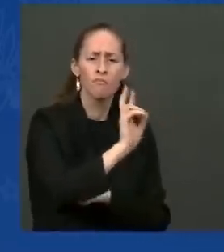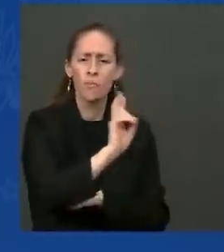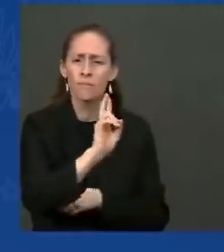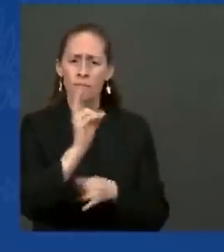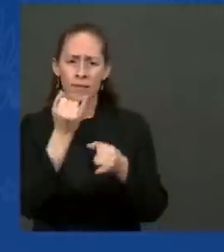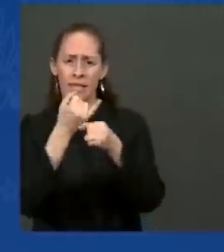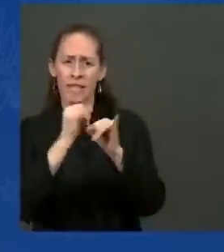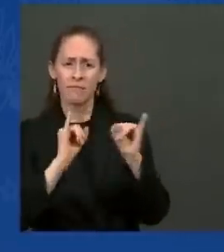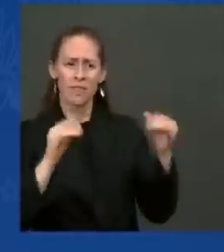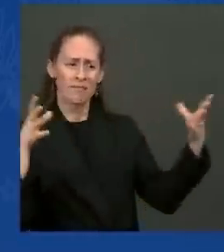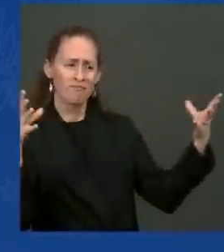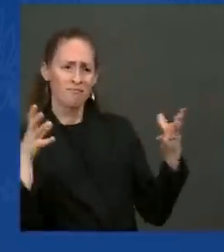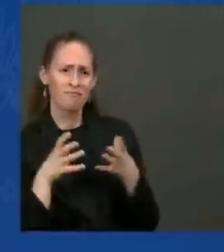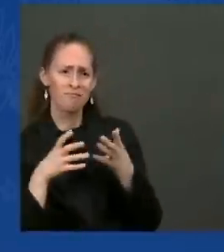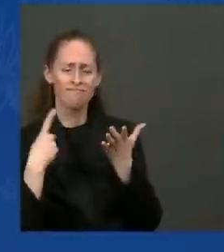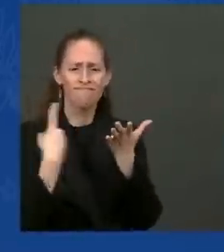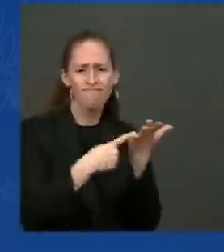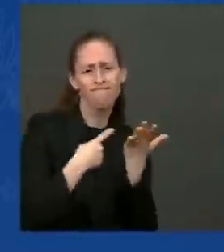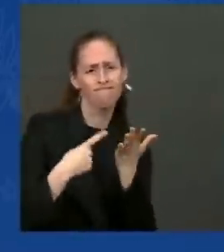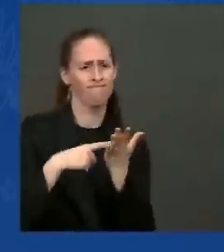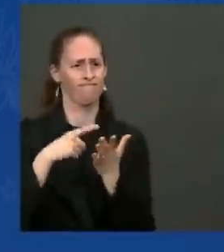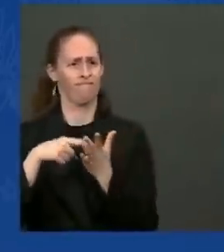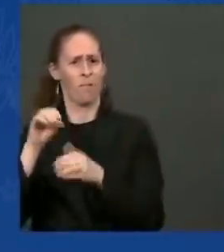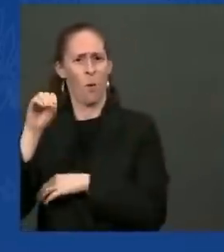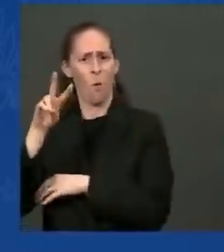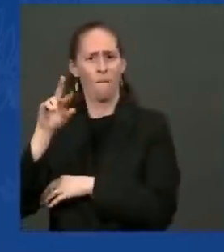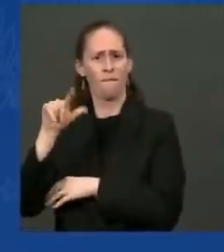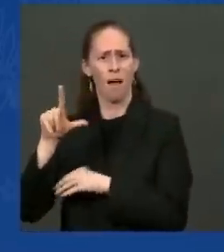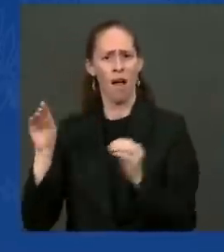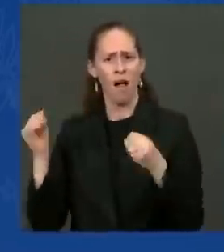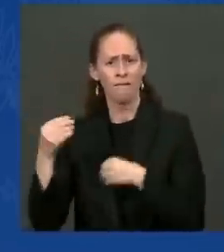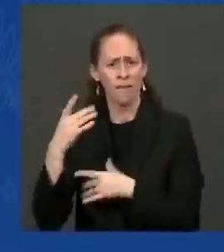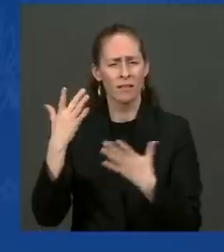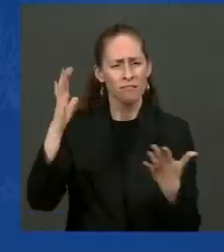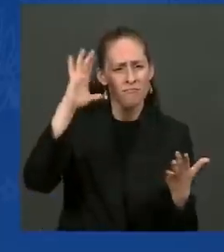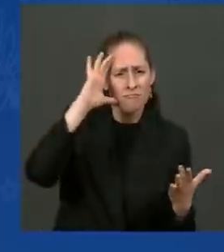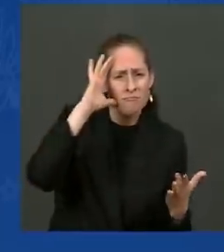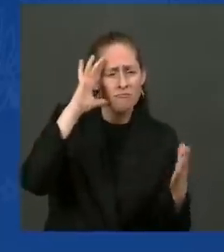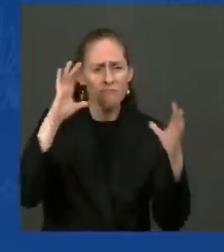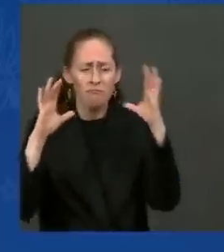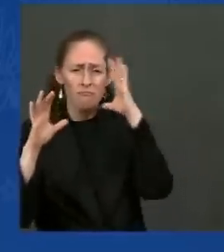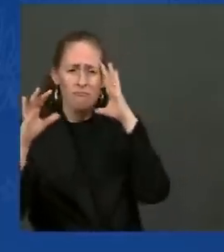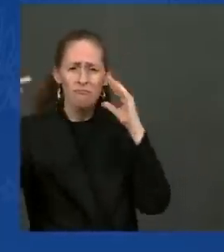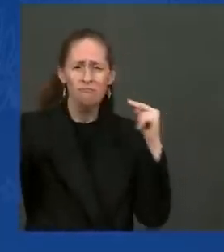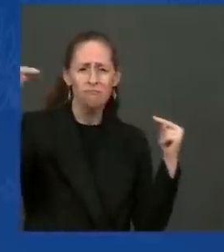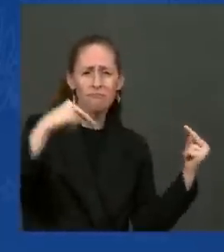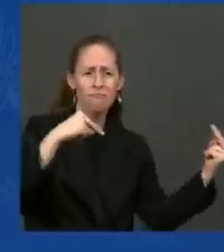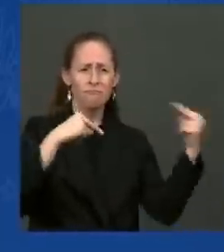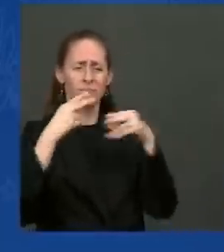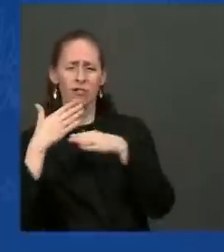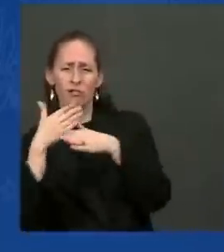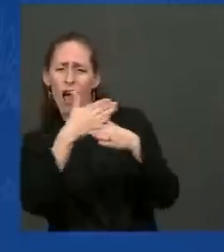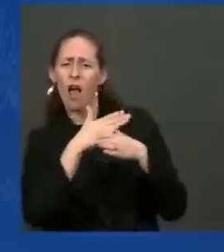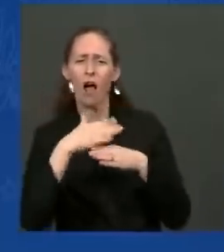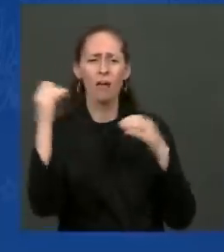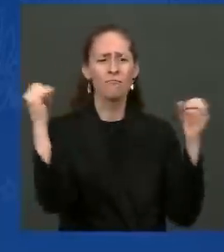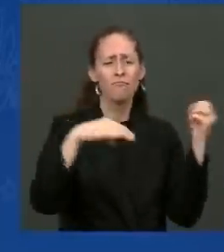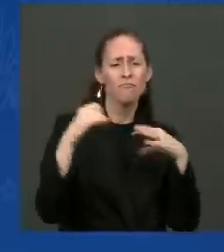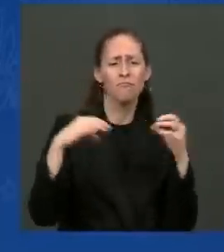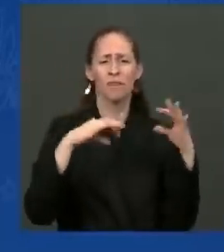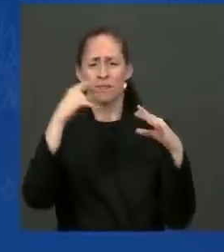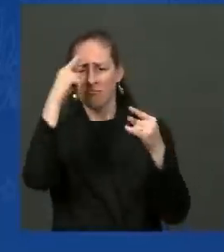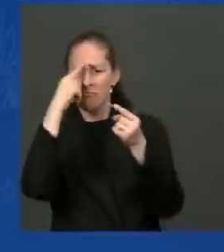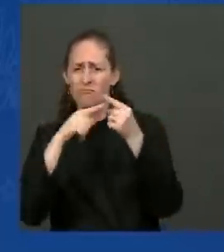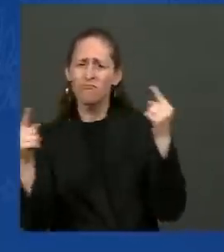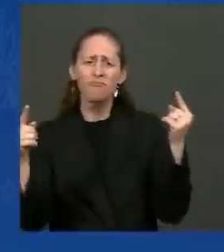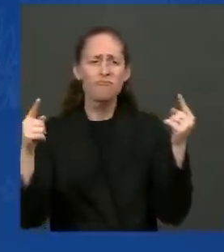meet with us in the Oval Office. You welcomed ideas. You welcomed debate. All